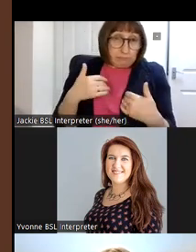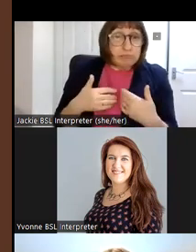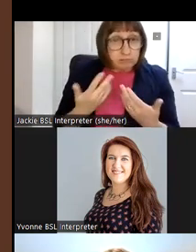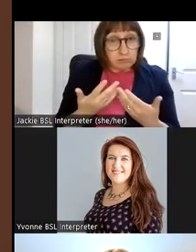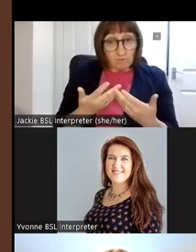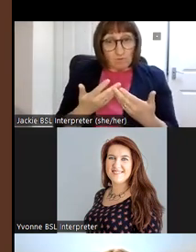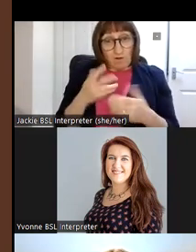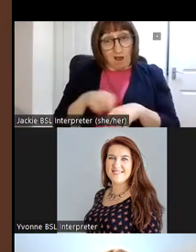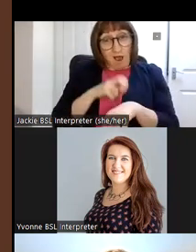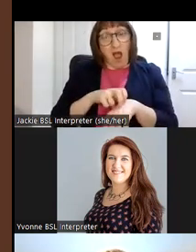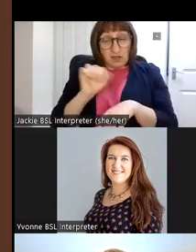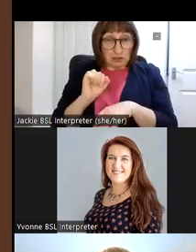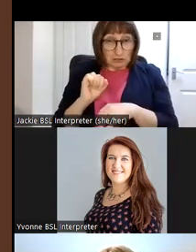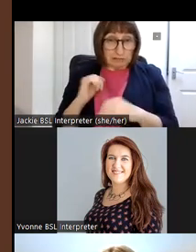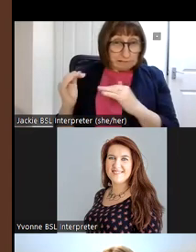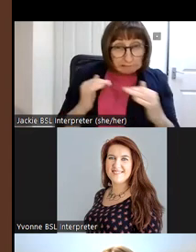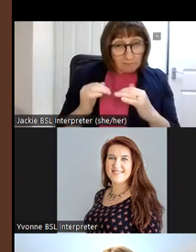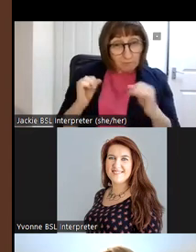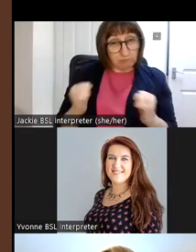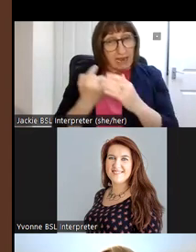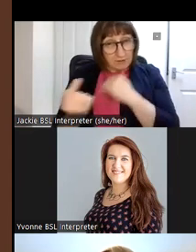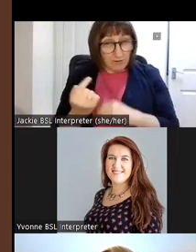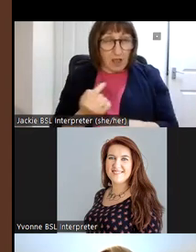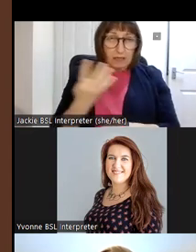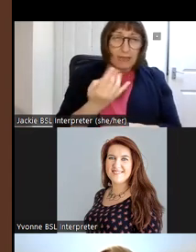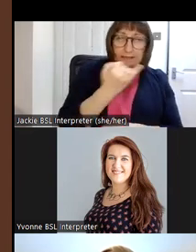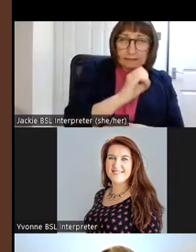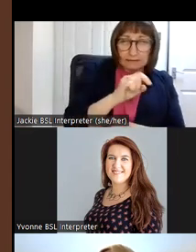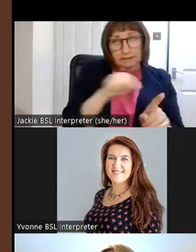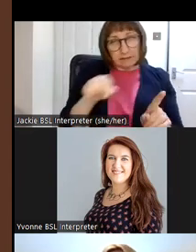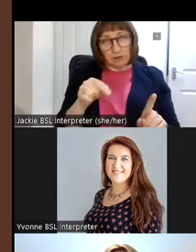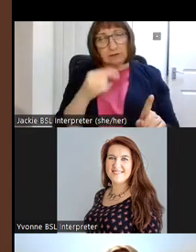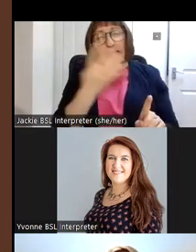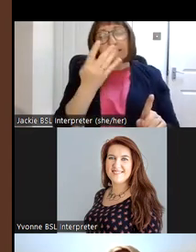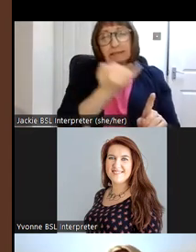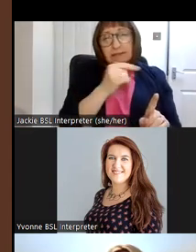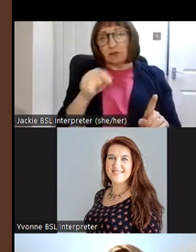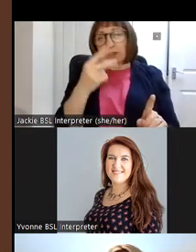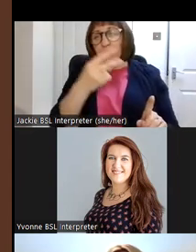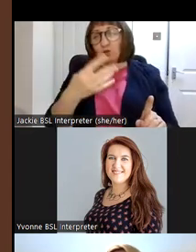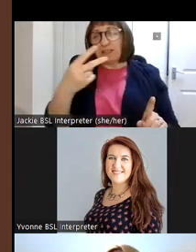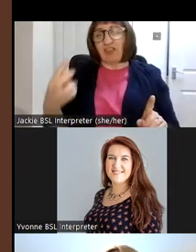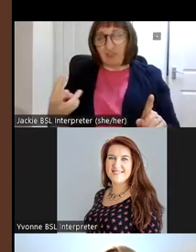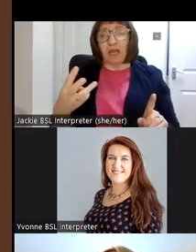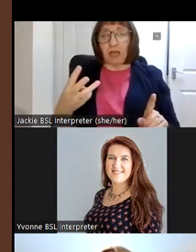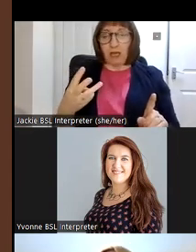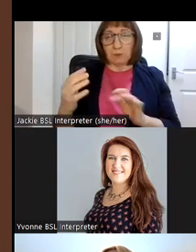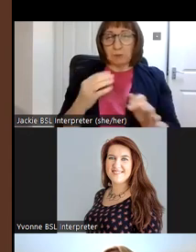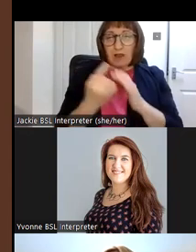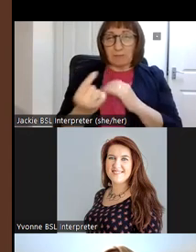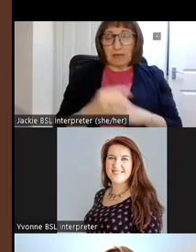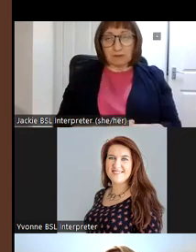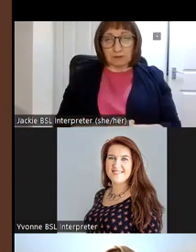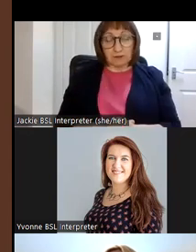of ireland's uh struggle for independence between 1916 and 1923 so uh we hold an annual